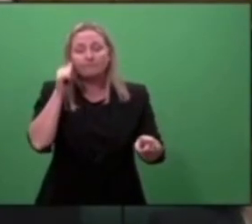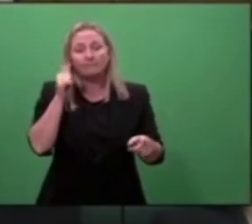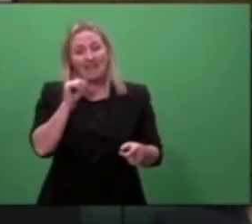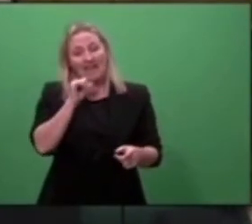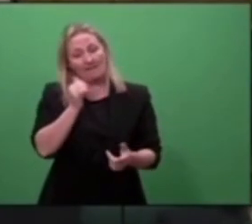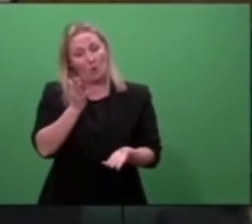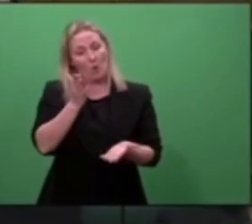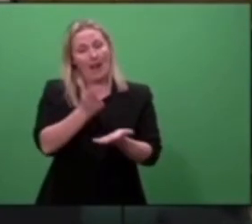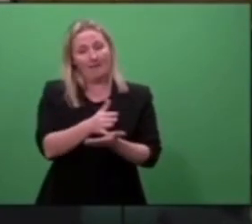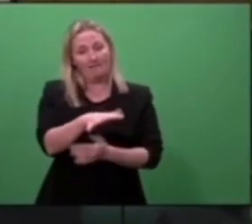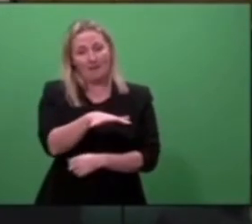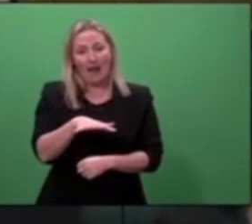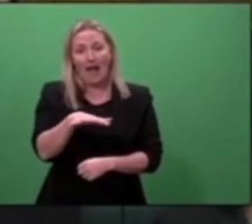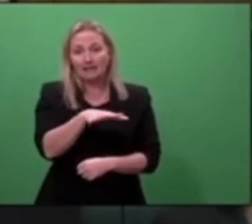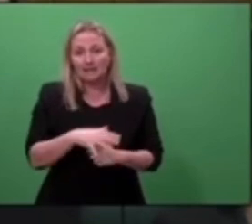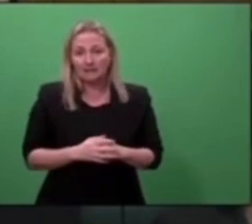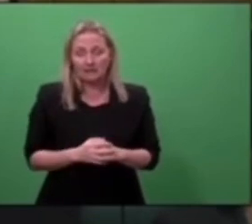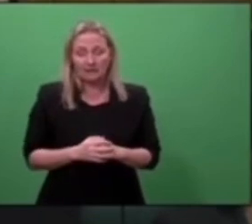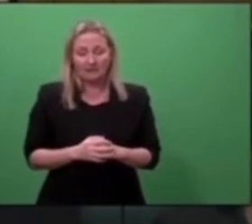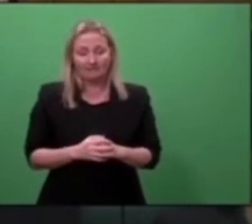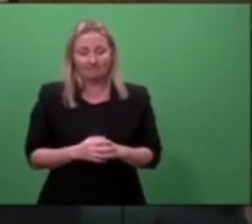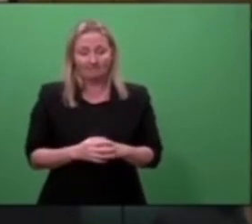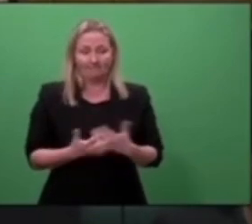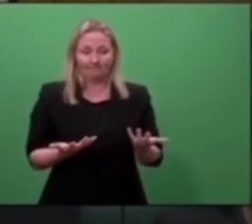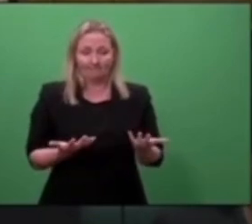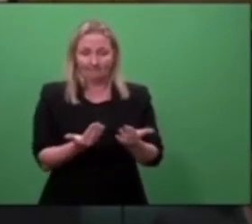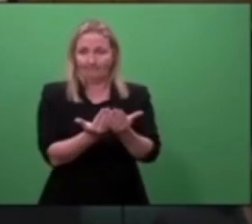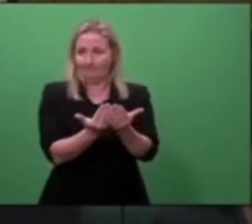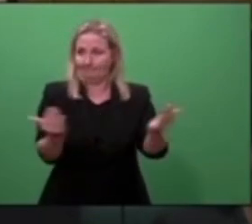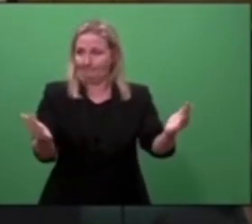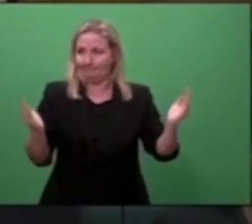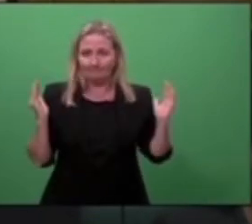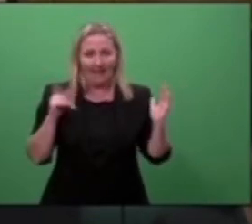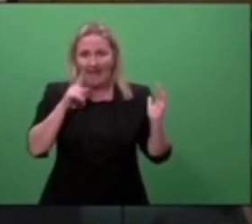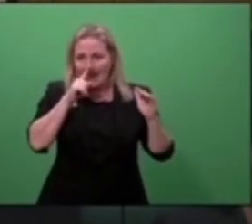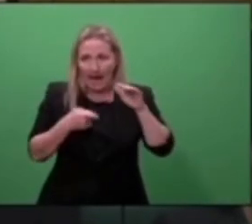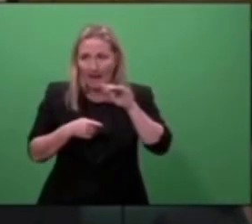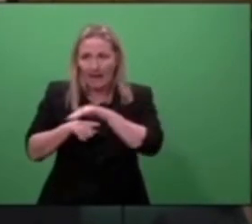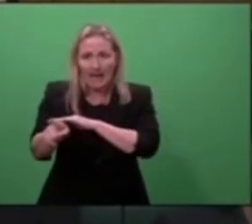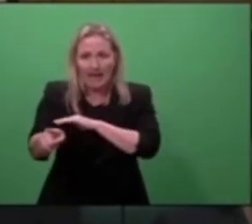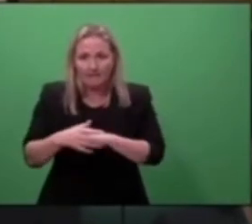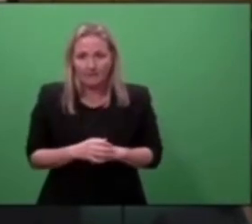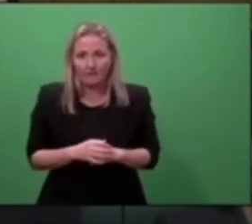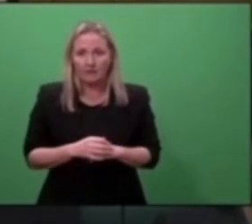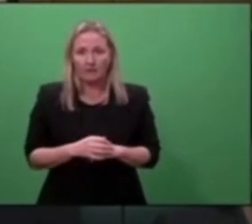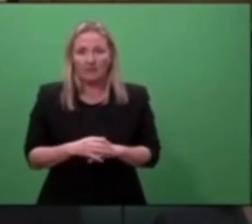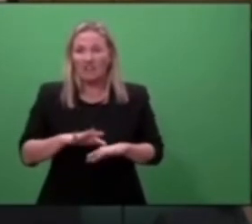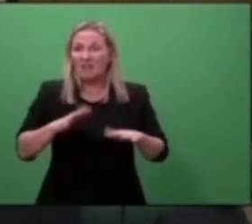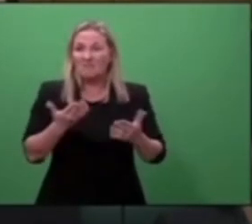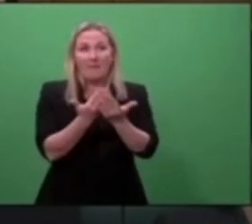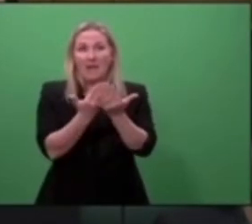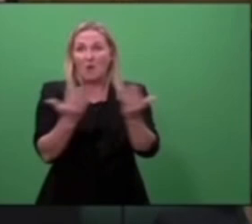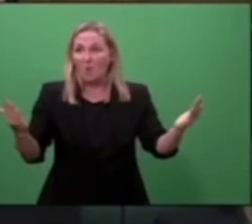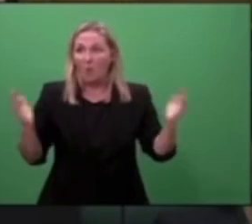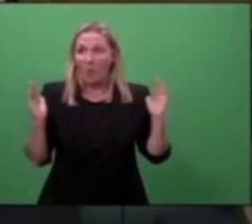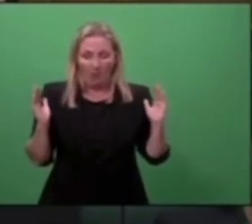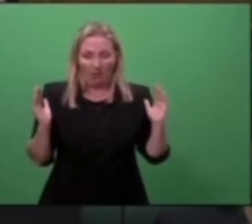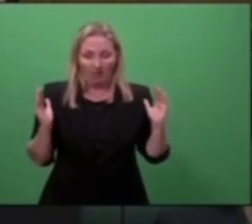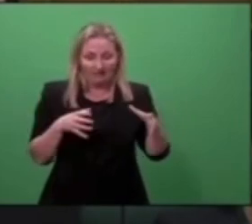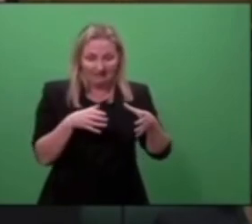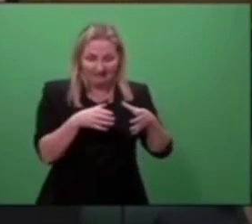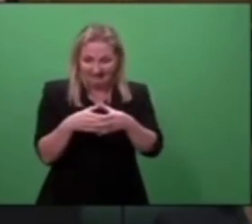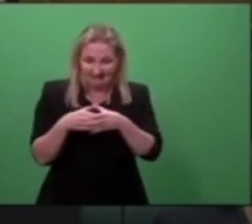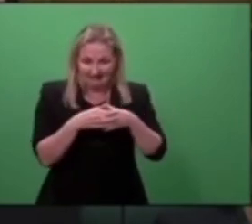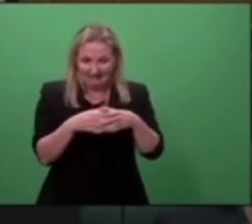may not be allowed or able to leave, with a select group of people, perhaps with walls and people who are put in charge,